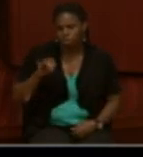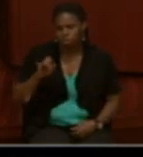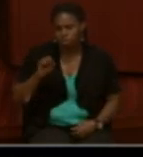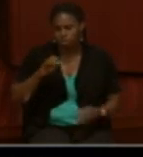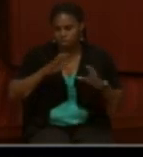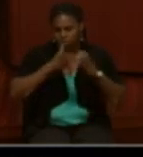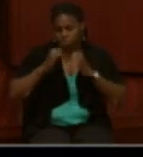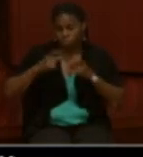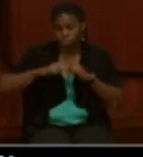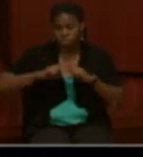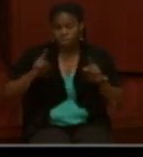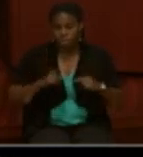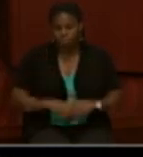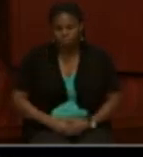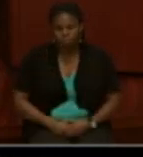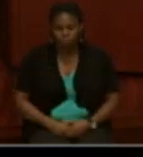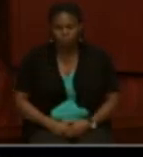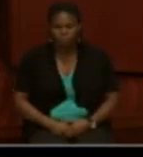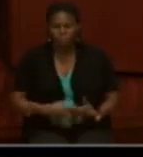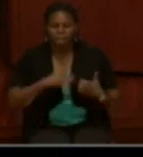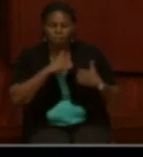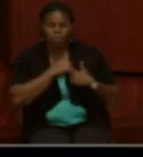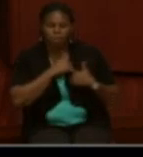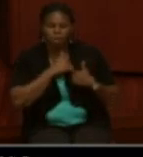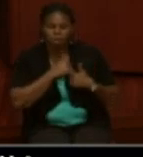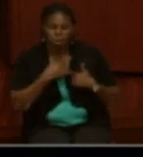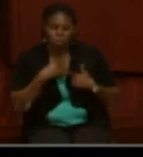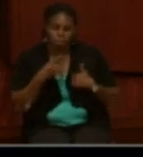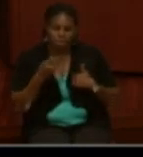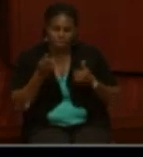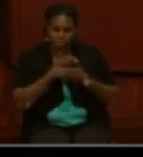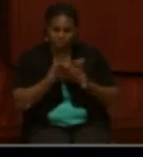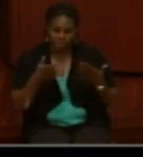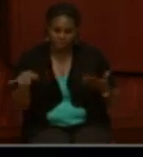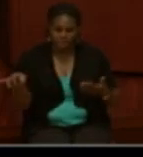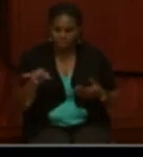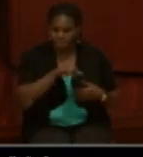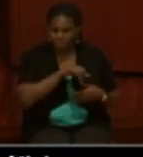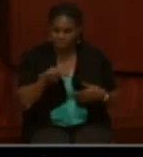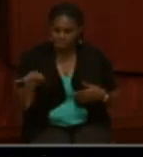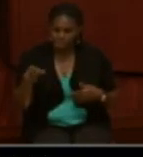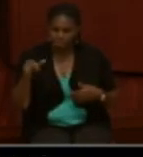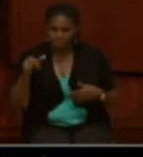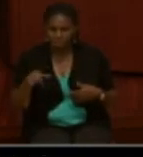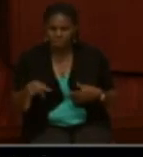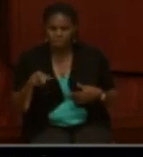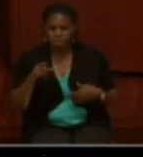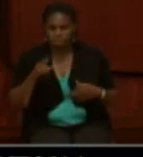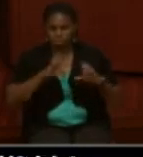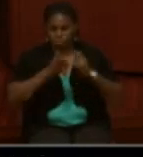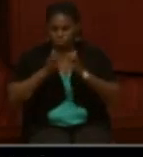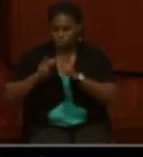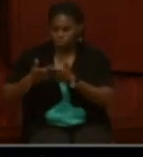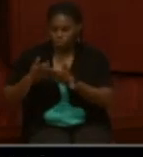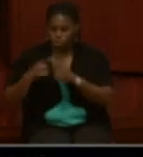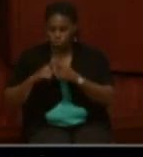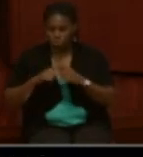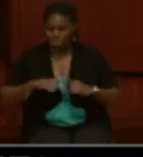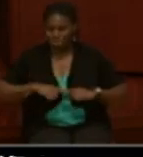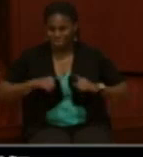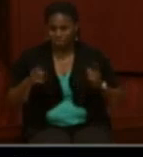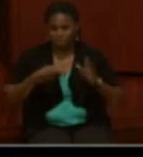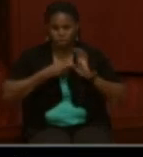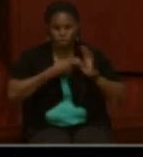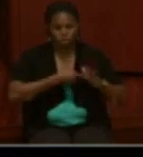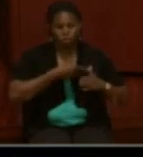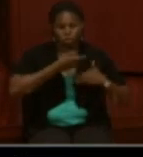of the Union Army. The Army likes everything the same. And these units were different. So it shows what that